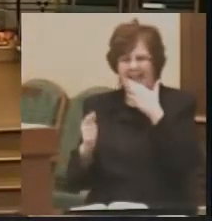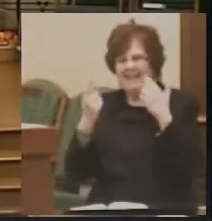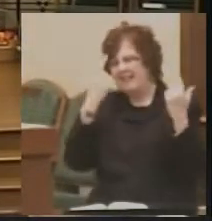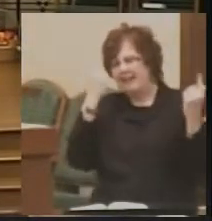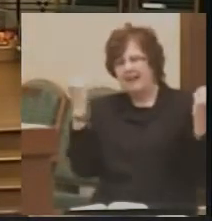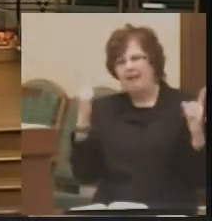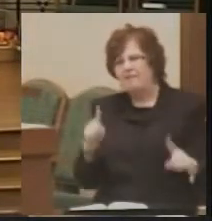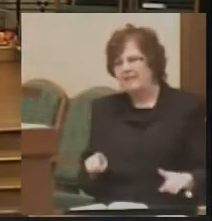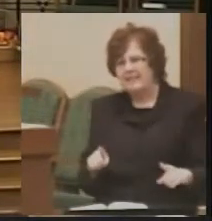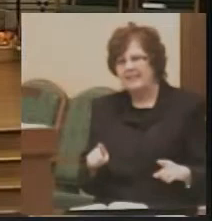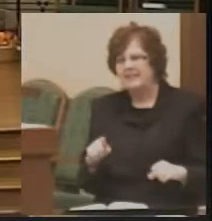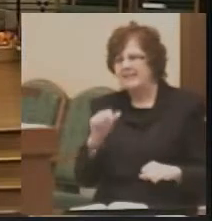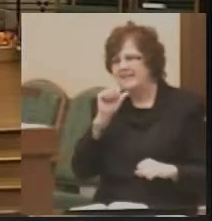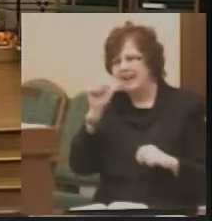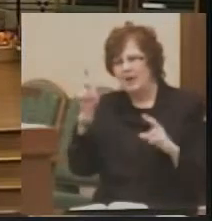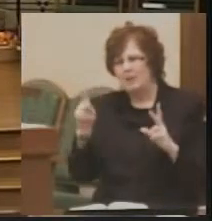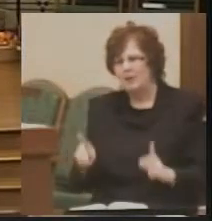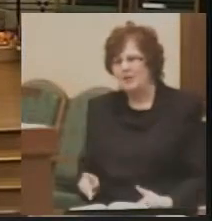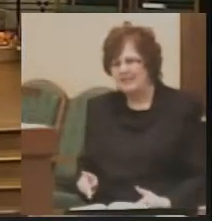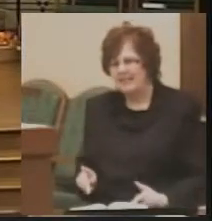is a person.